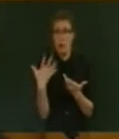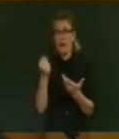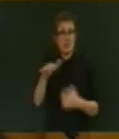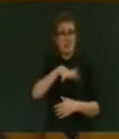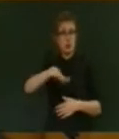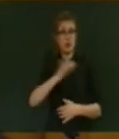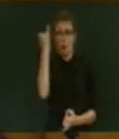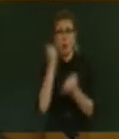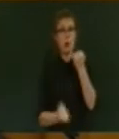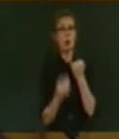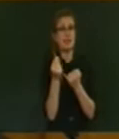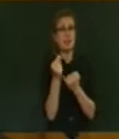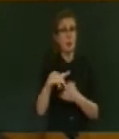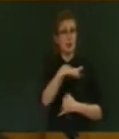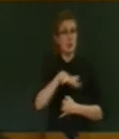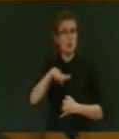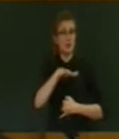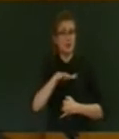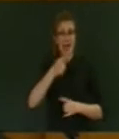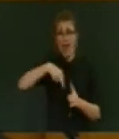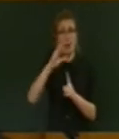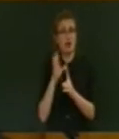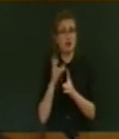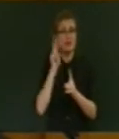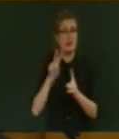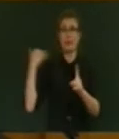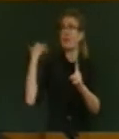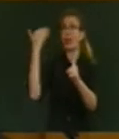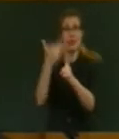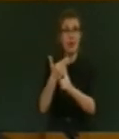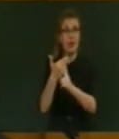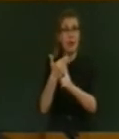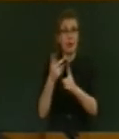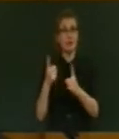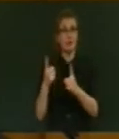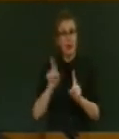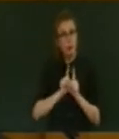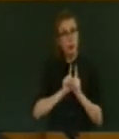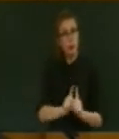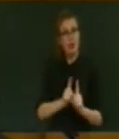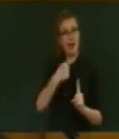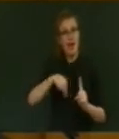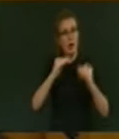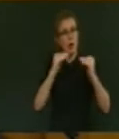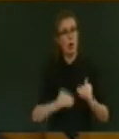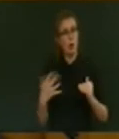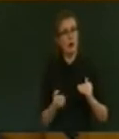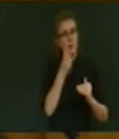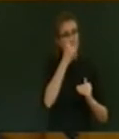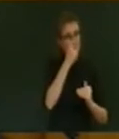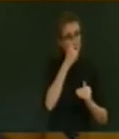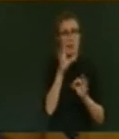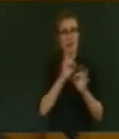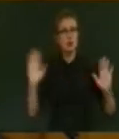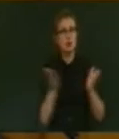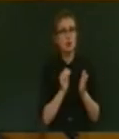stood alongside those vulnerable New Zealanders. We didn't reduce their pensions. We didn't reduce their entitlements. We were there for them, Mr